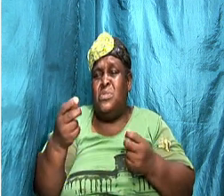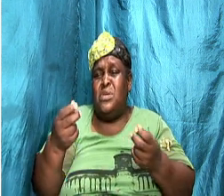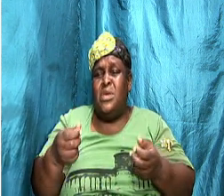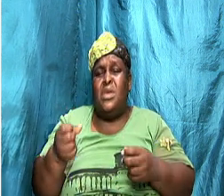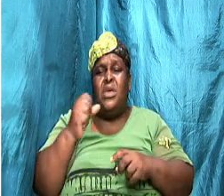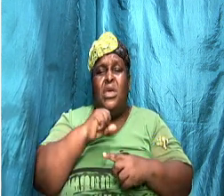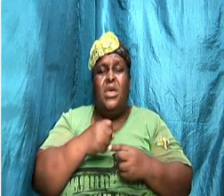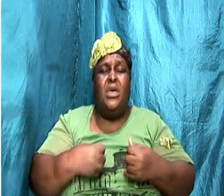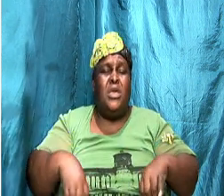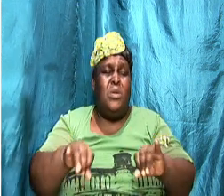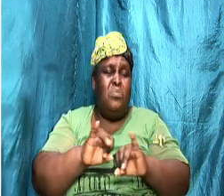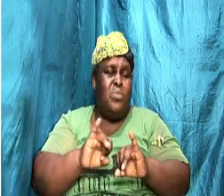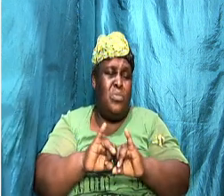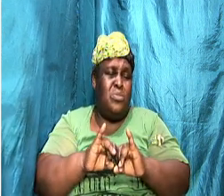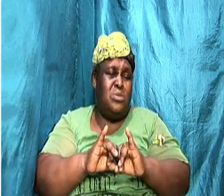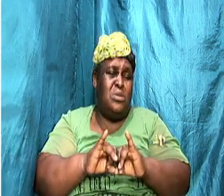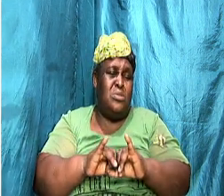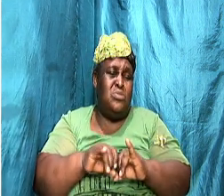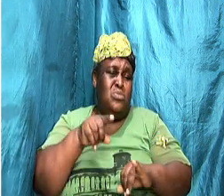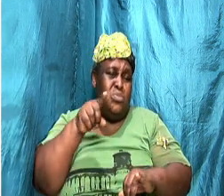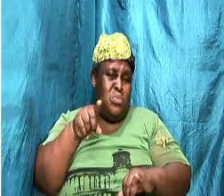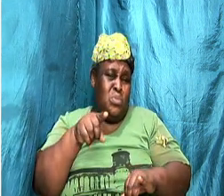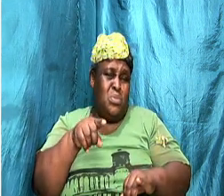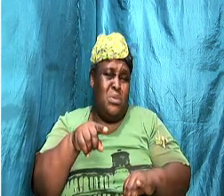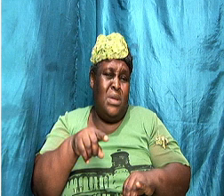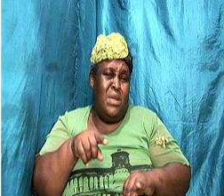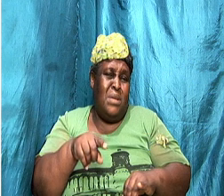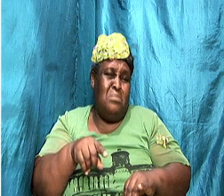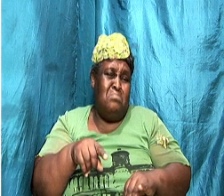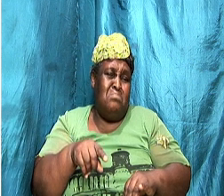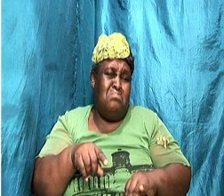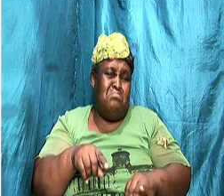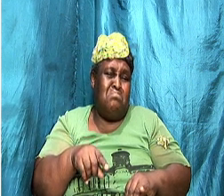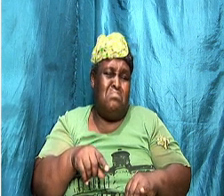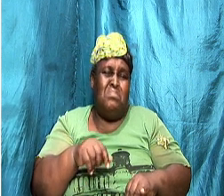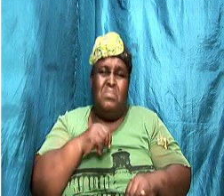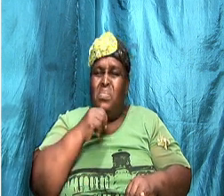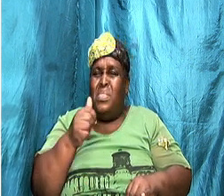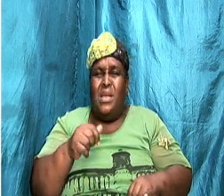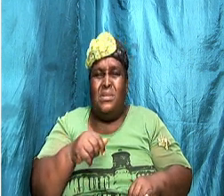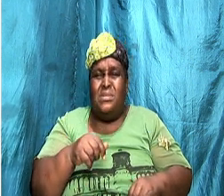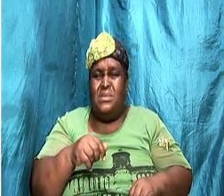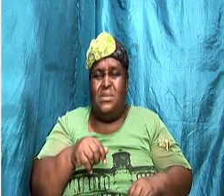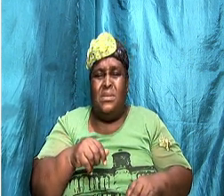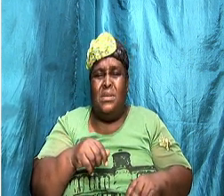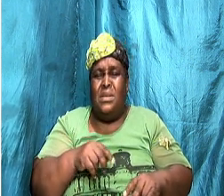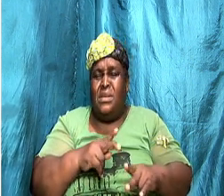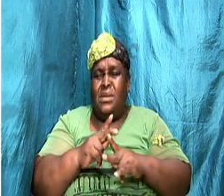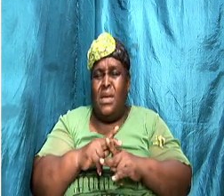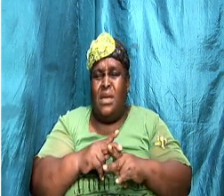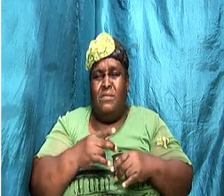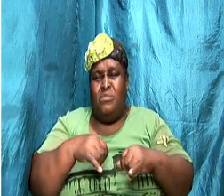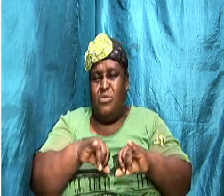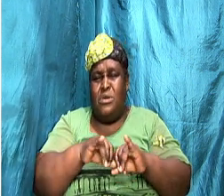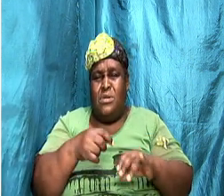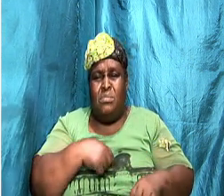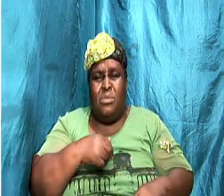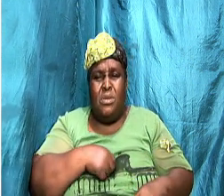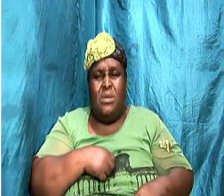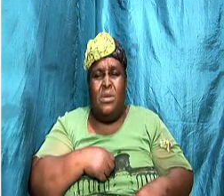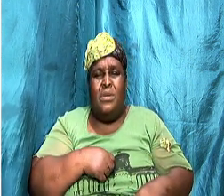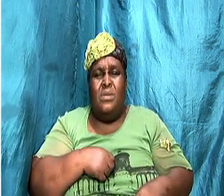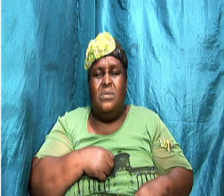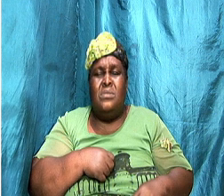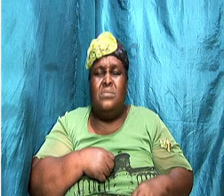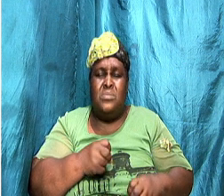sort of important to me then I can say alright if it's so much important to you go ahead and that